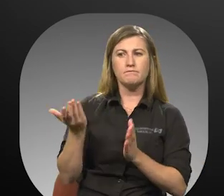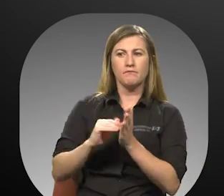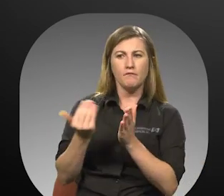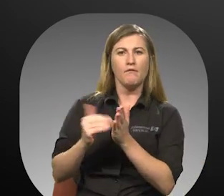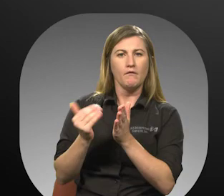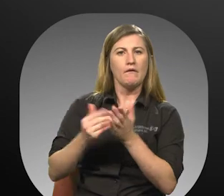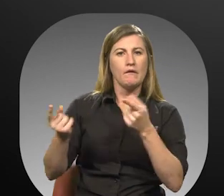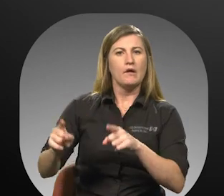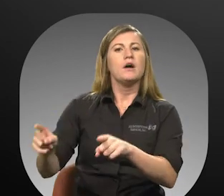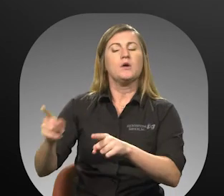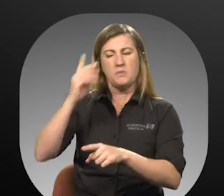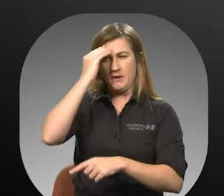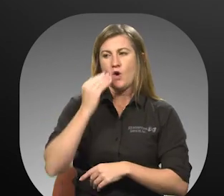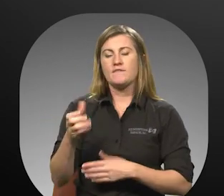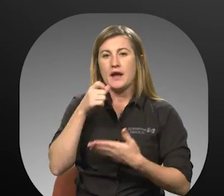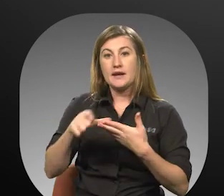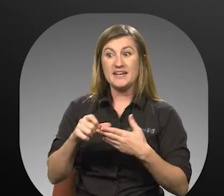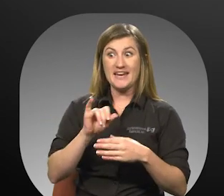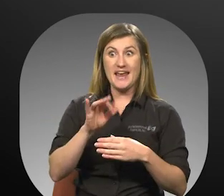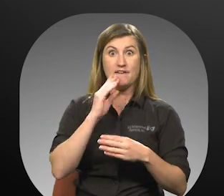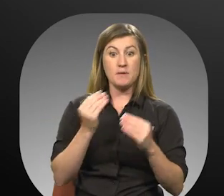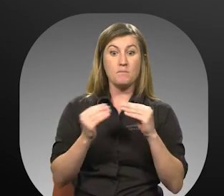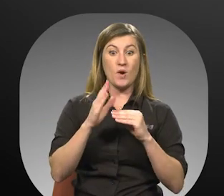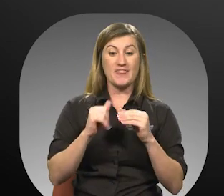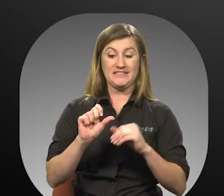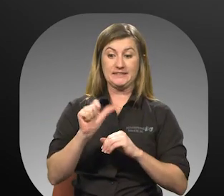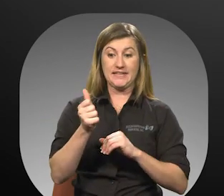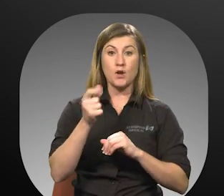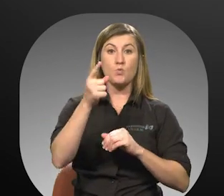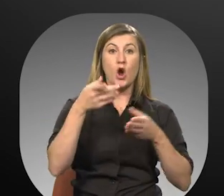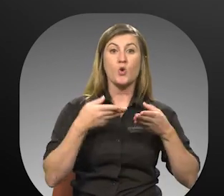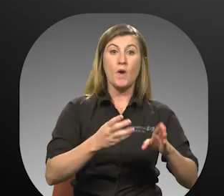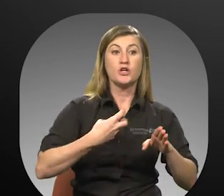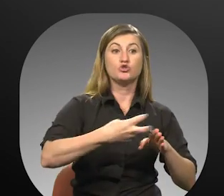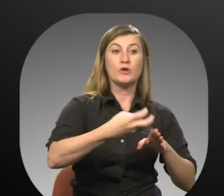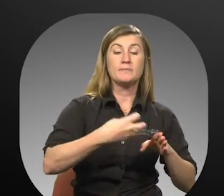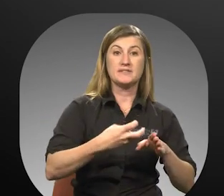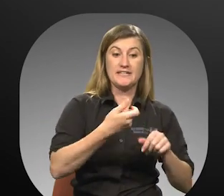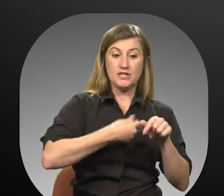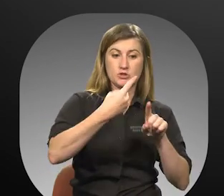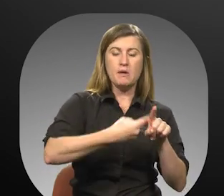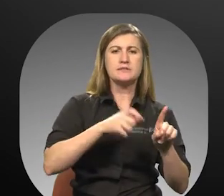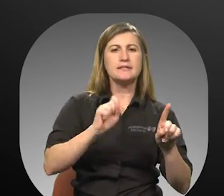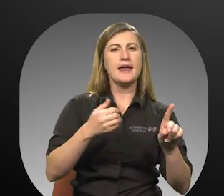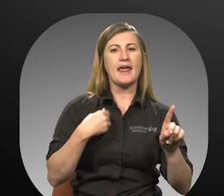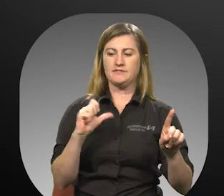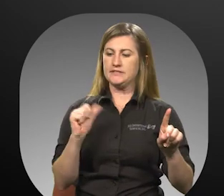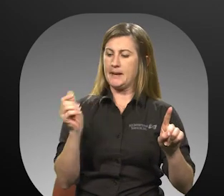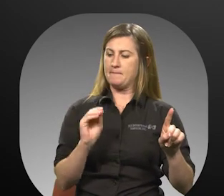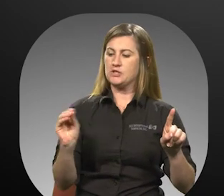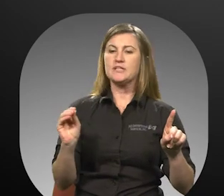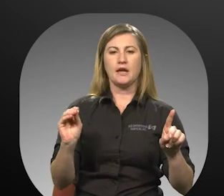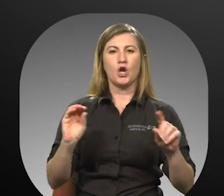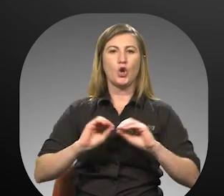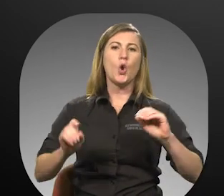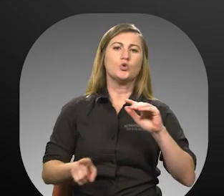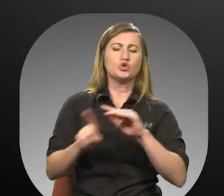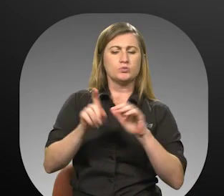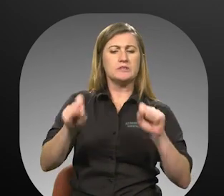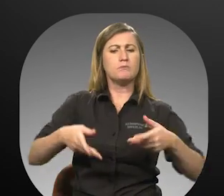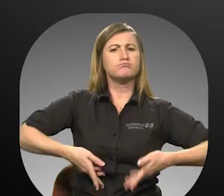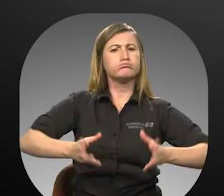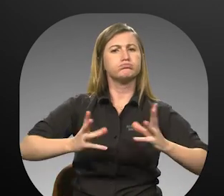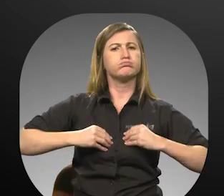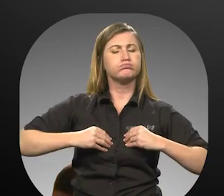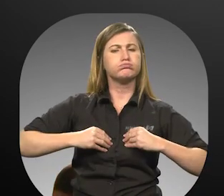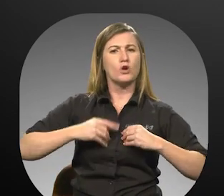occurrences. Customers with more than 10 one-way trips per month are permitted to have up to 10% of their one-way trips as no-shows